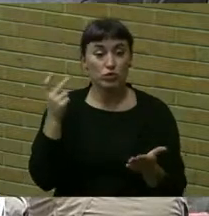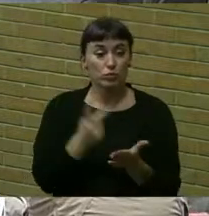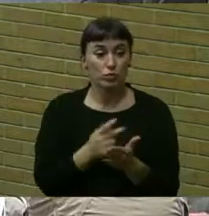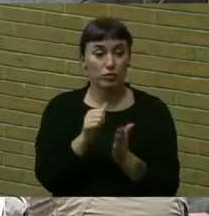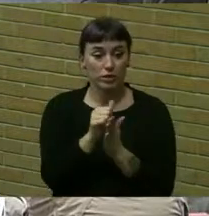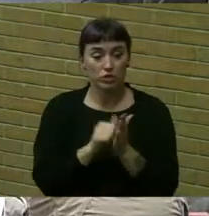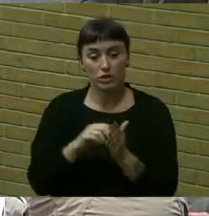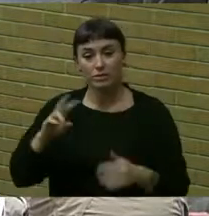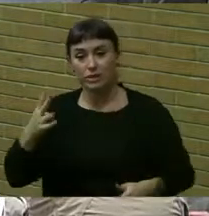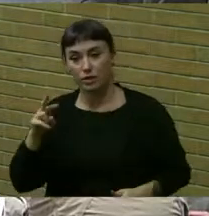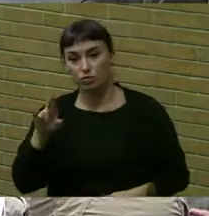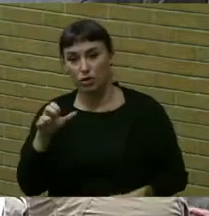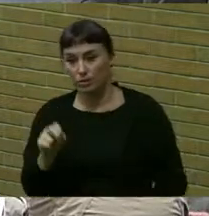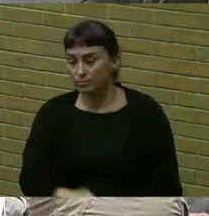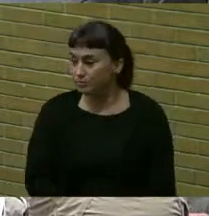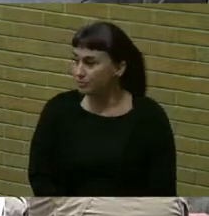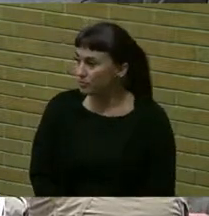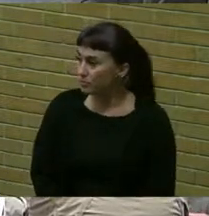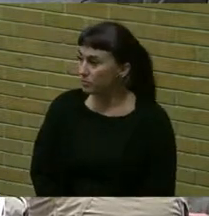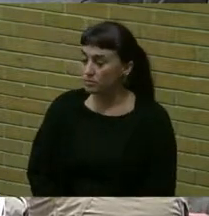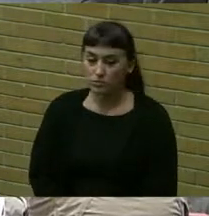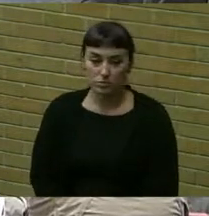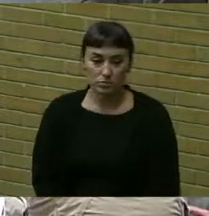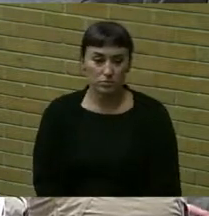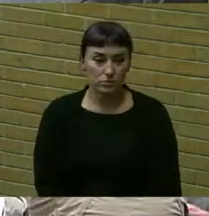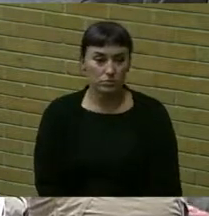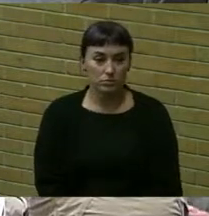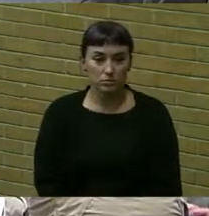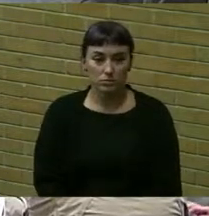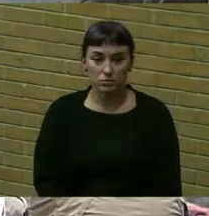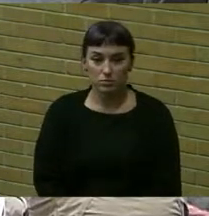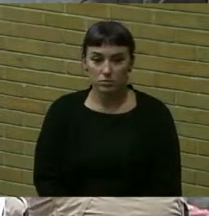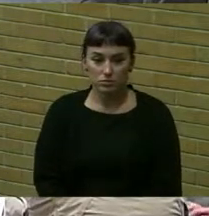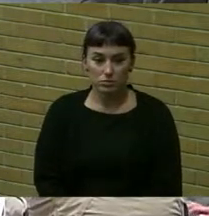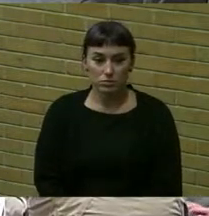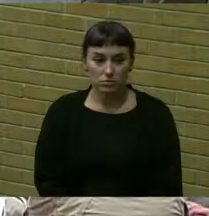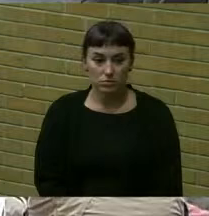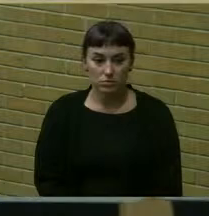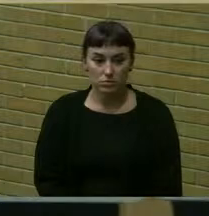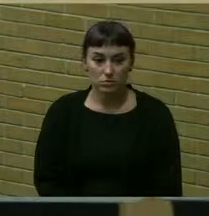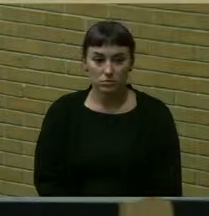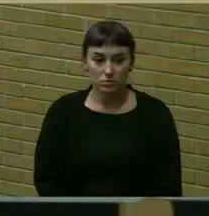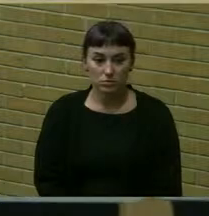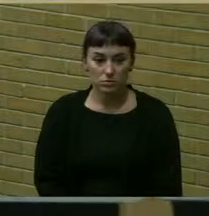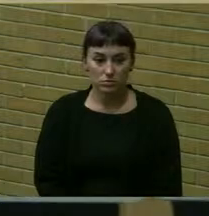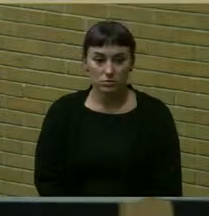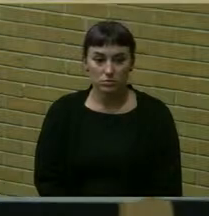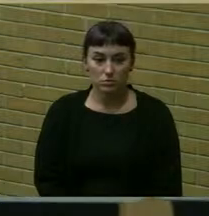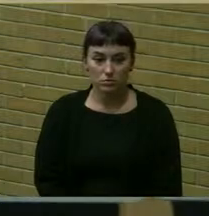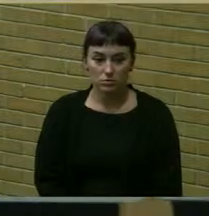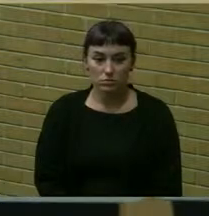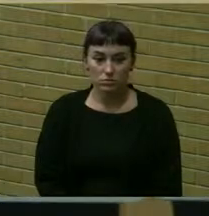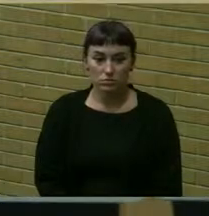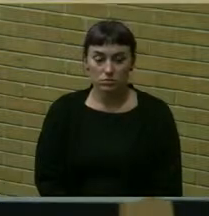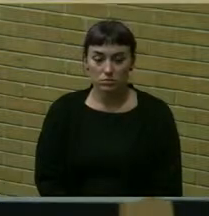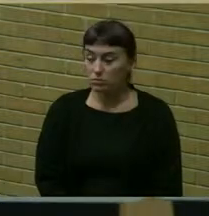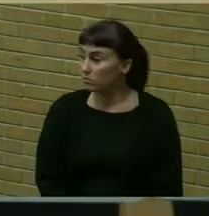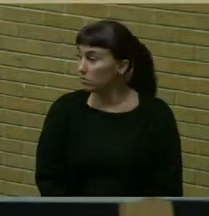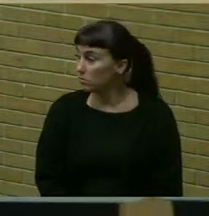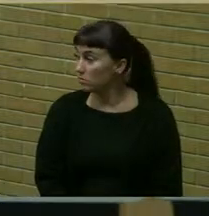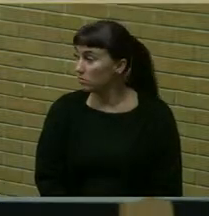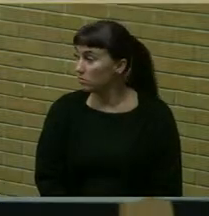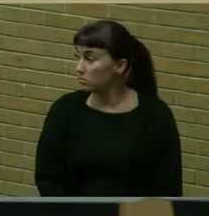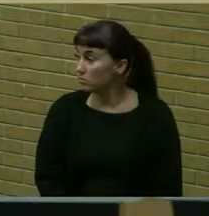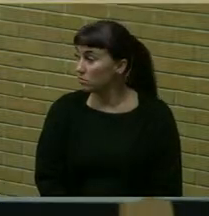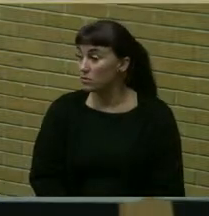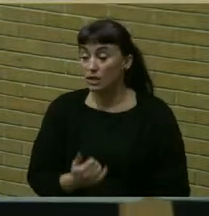we haven't gotten anything given to us in writing.